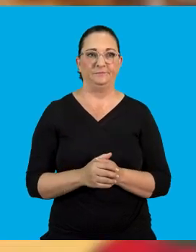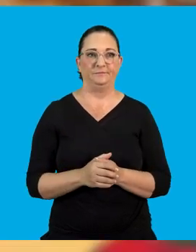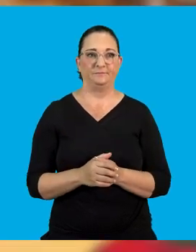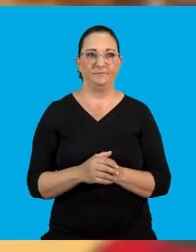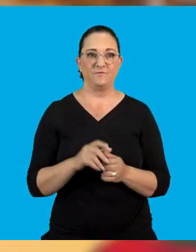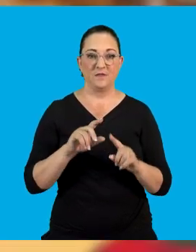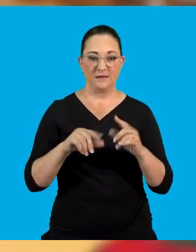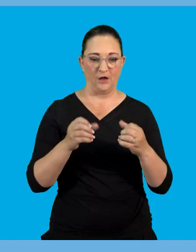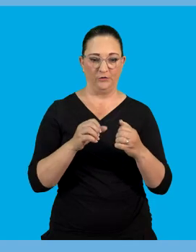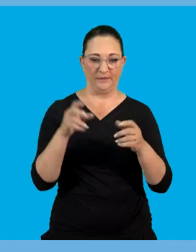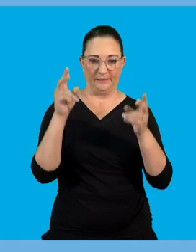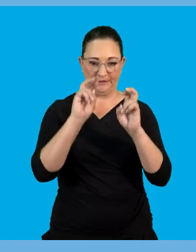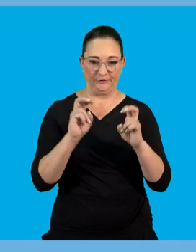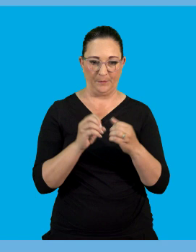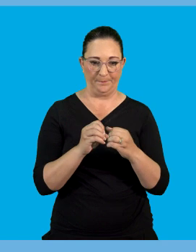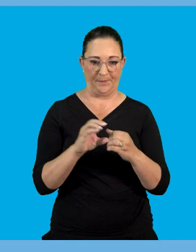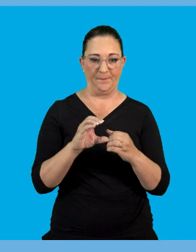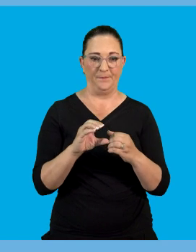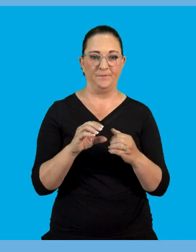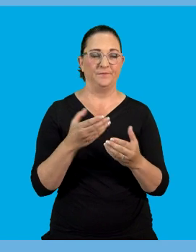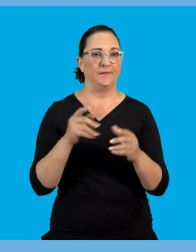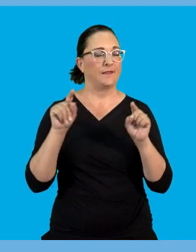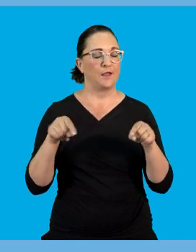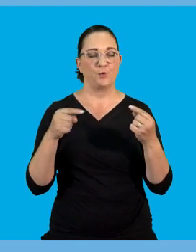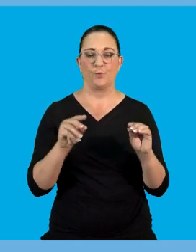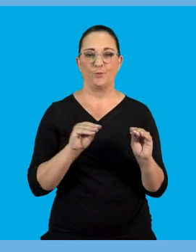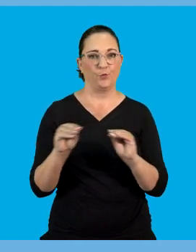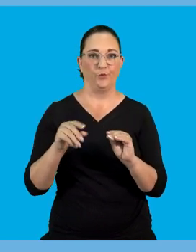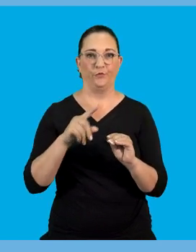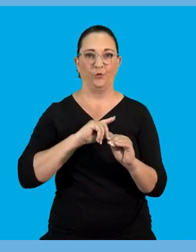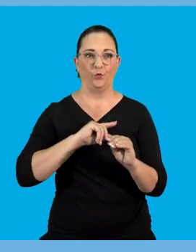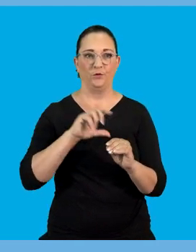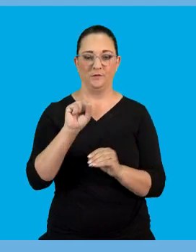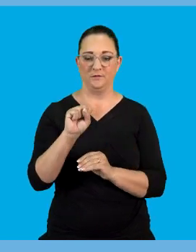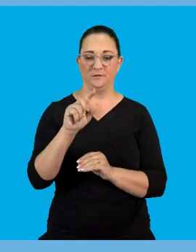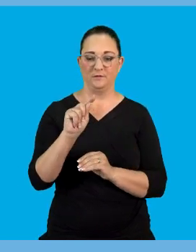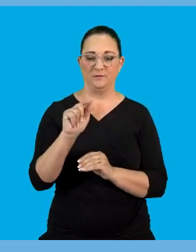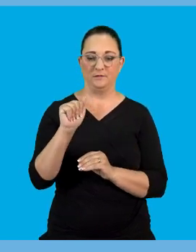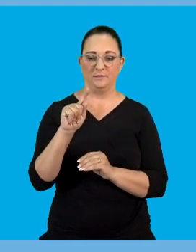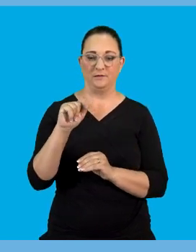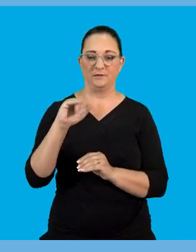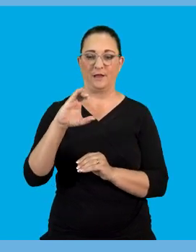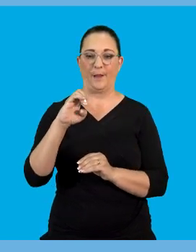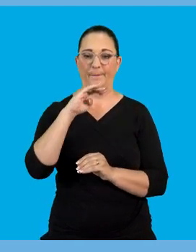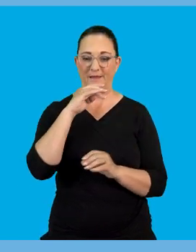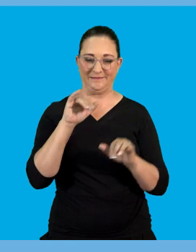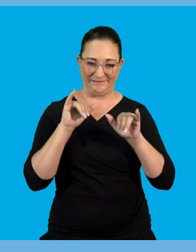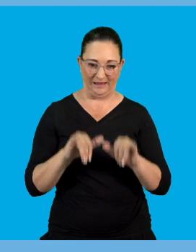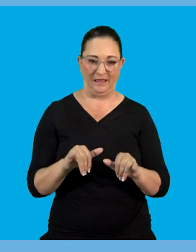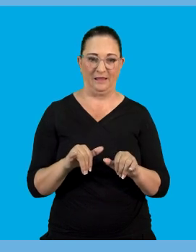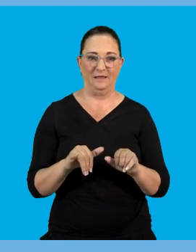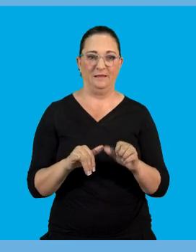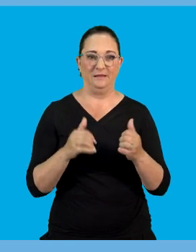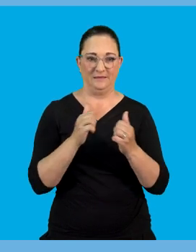the charges of static electricity they do not move because static means stationary or not moving.